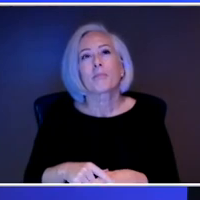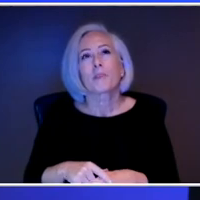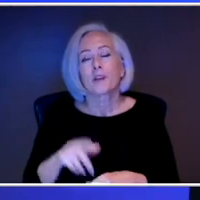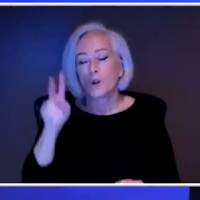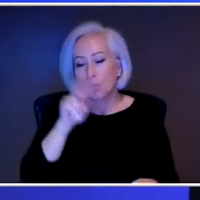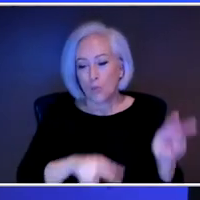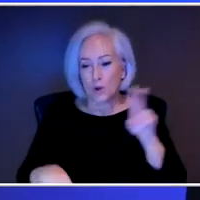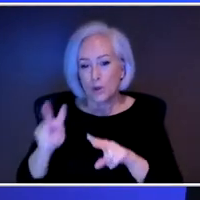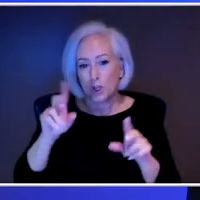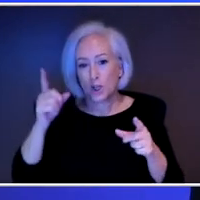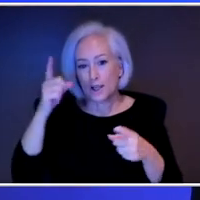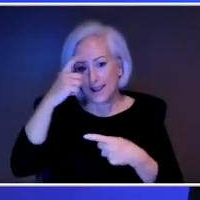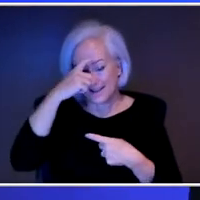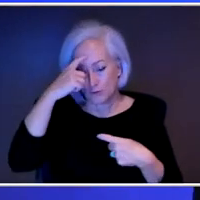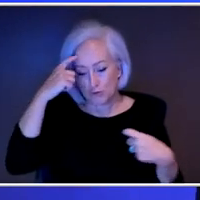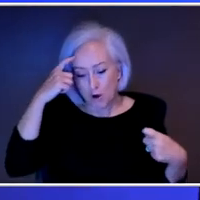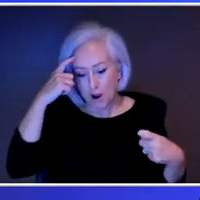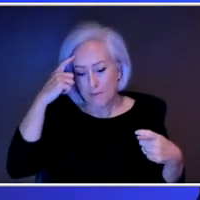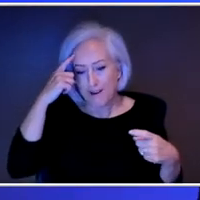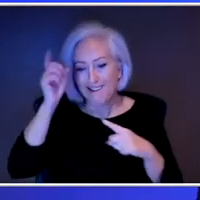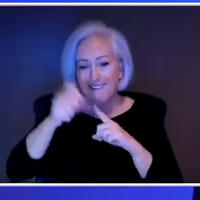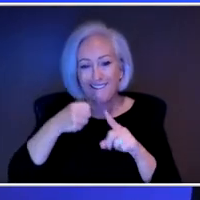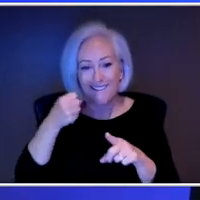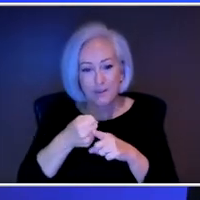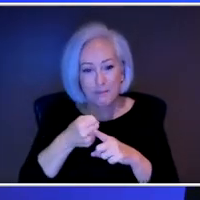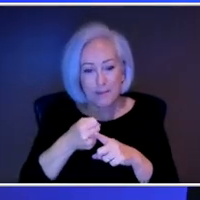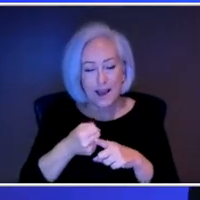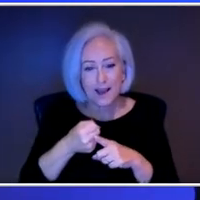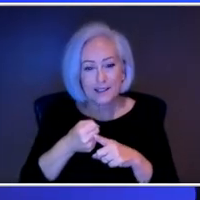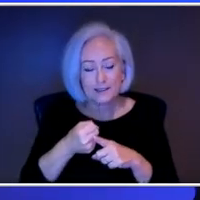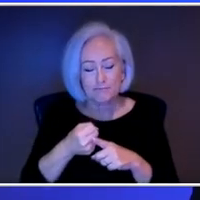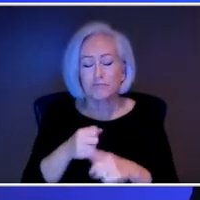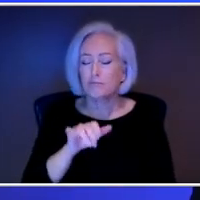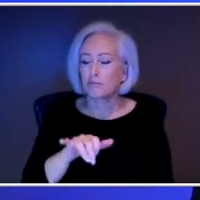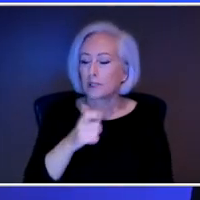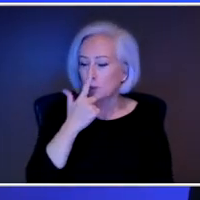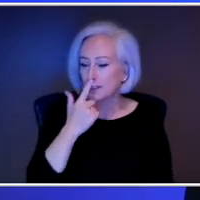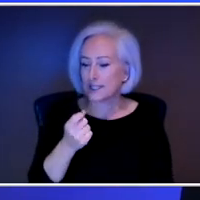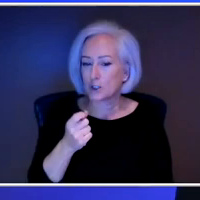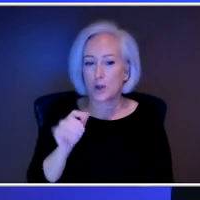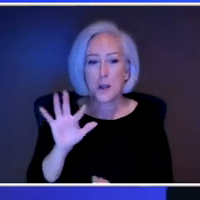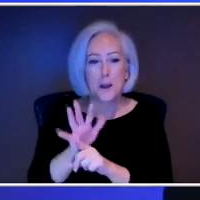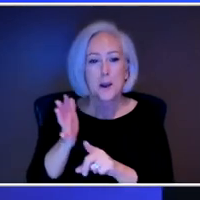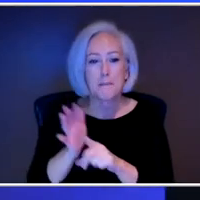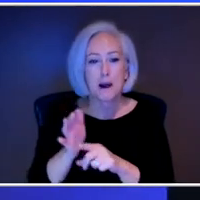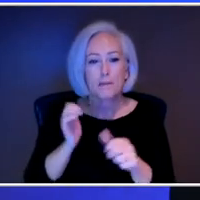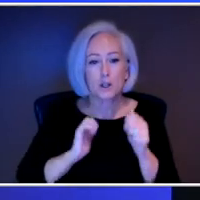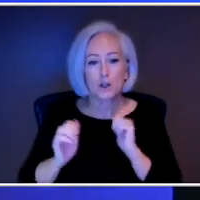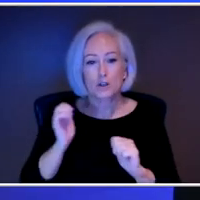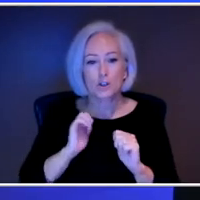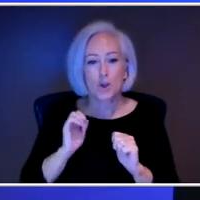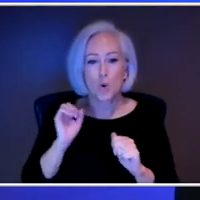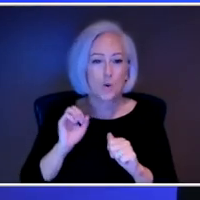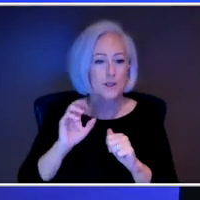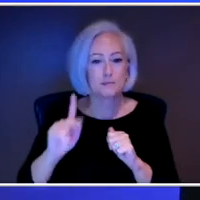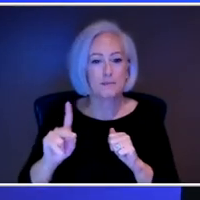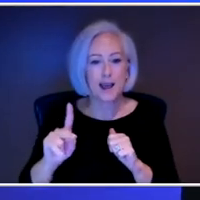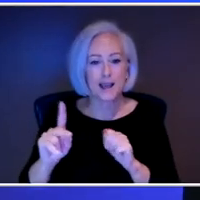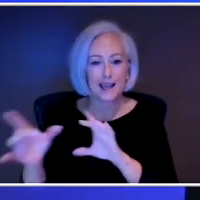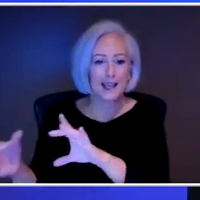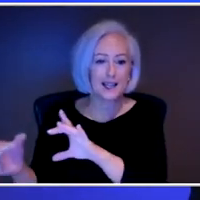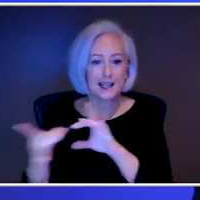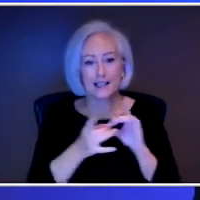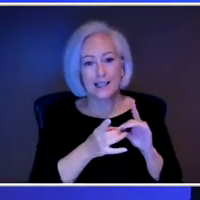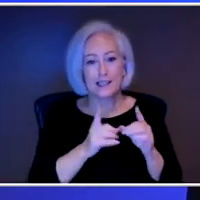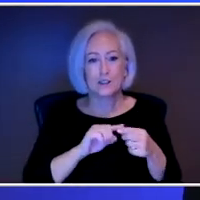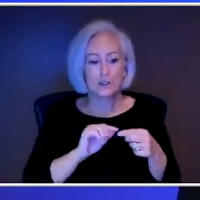and it was interesting because a popular show returned, you and I watched the first episode and it was linking back to COVID. And I kind of had this thought